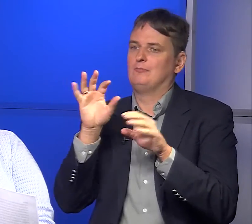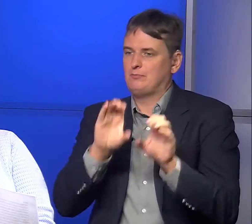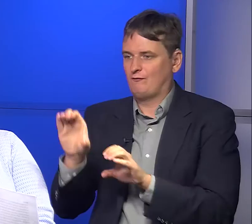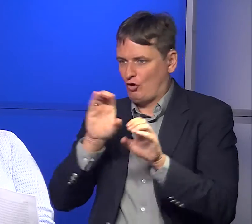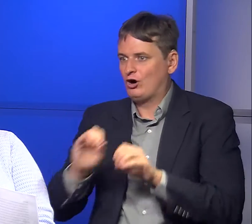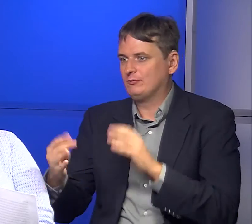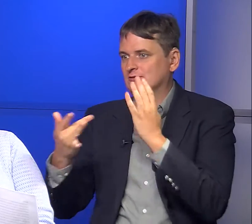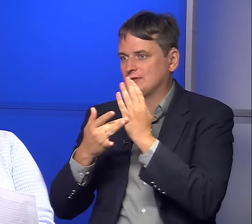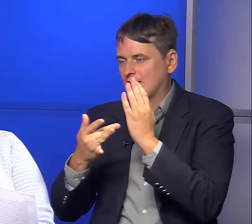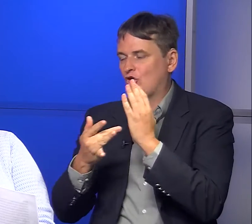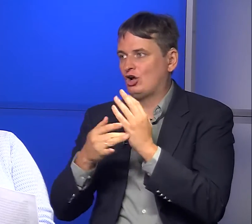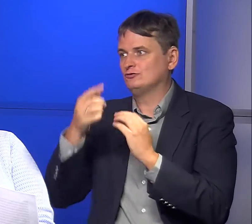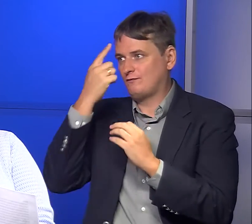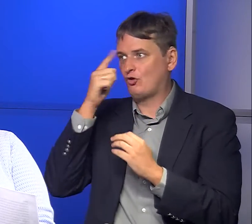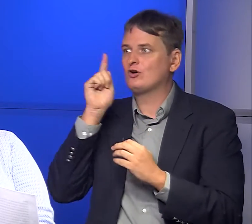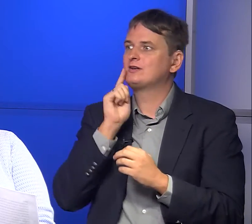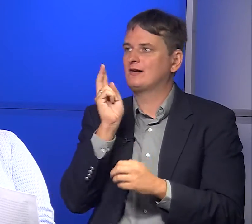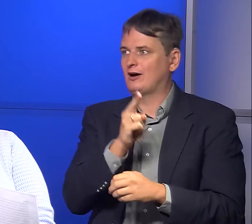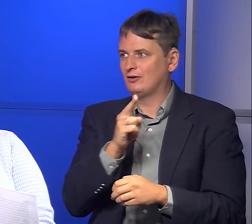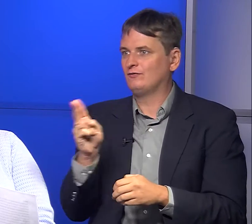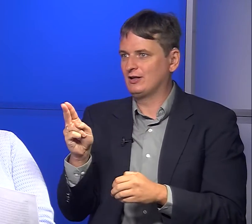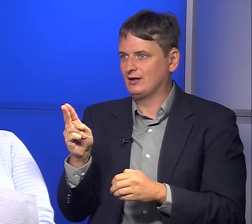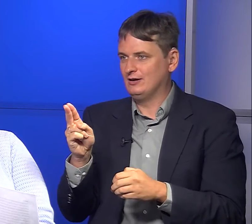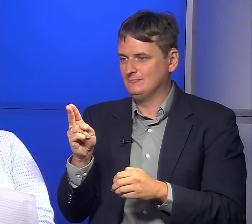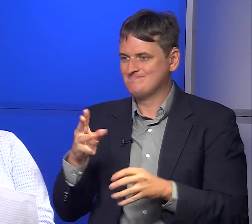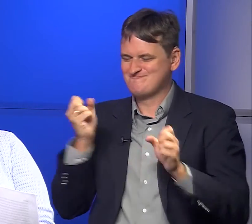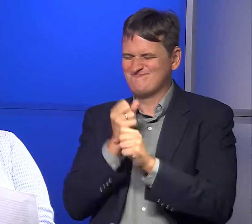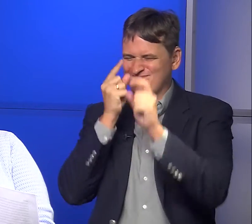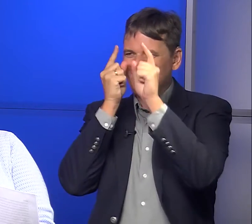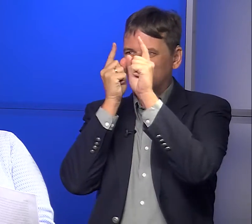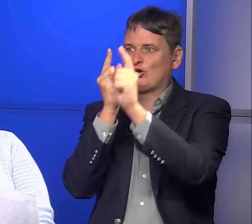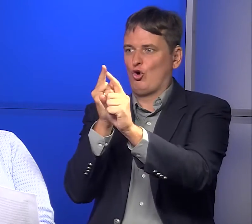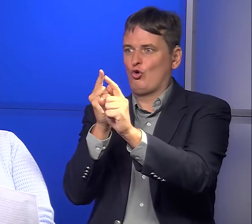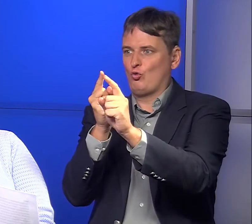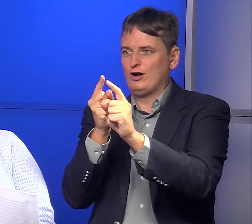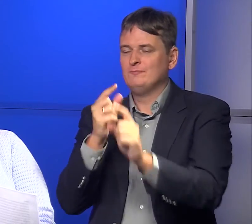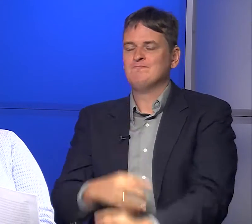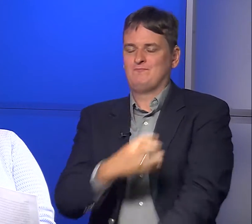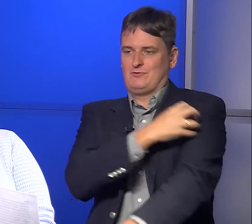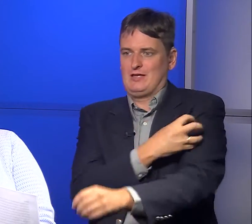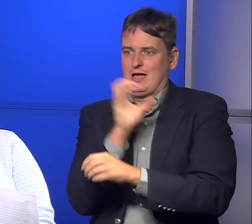as well as performance technologies for deaf and hard of hearing people.